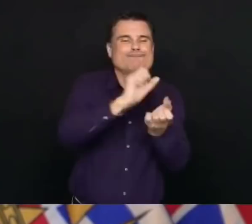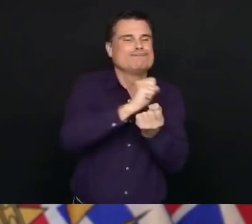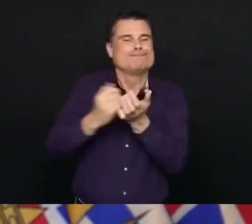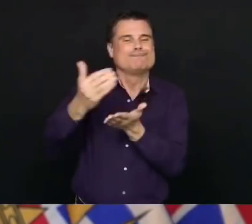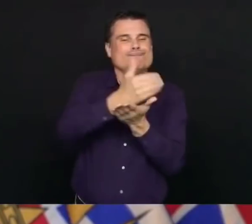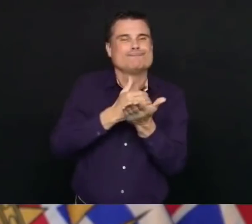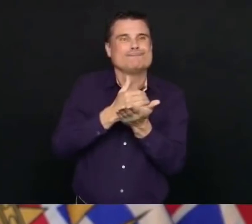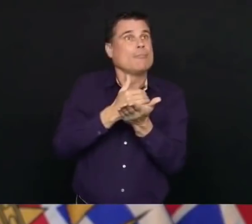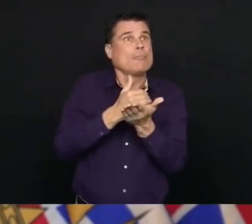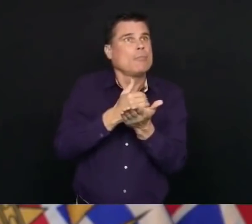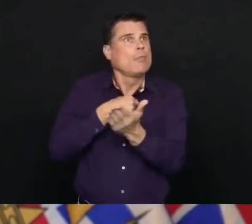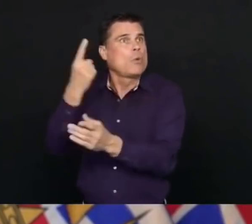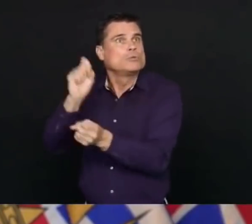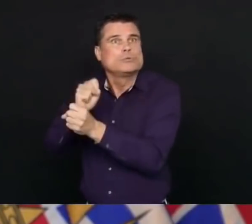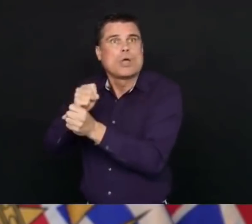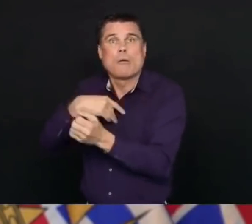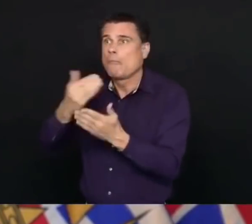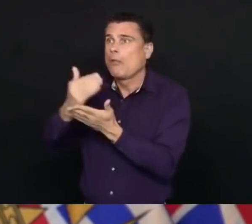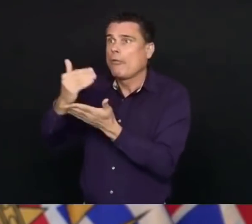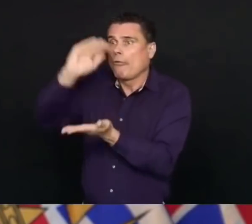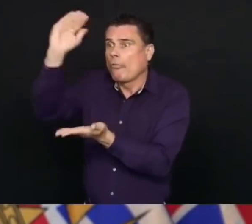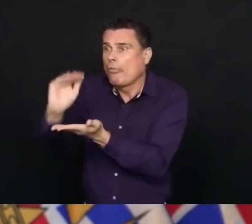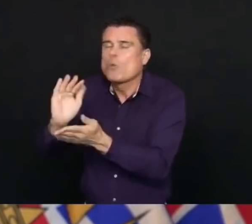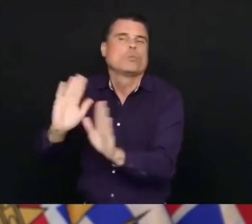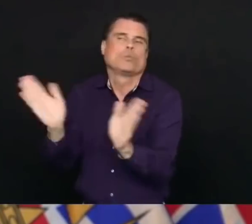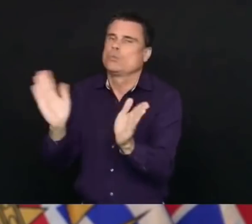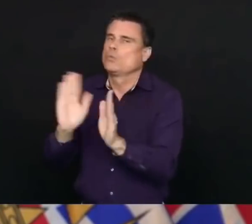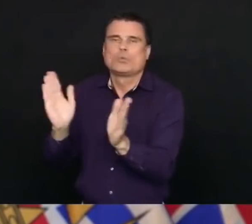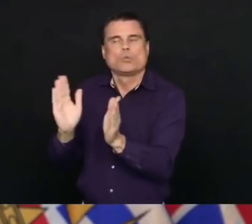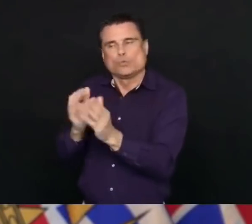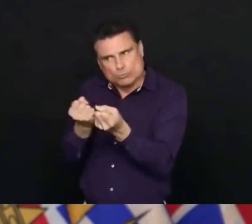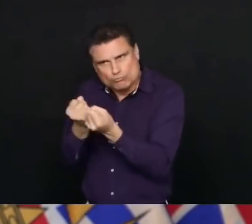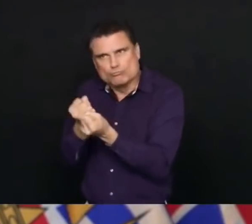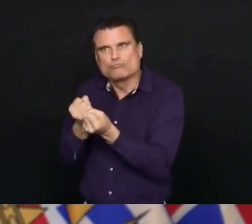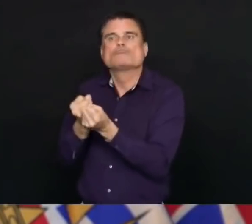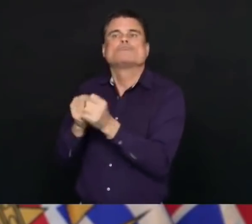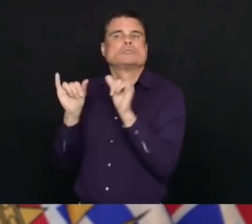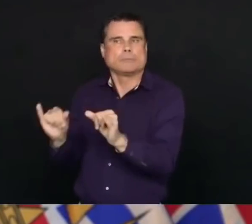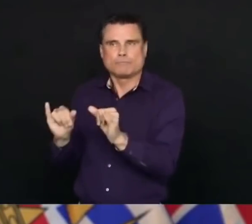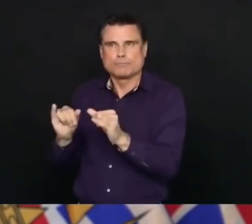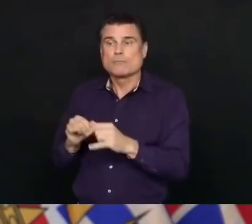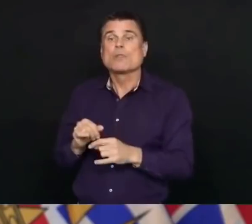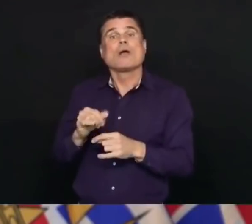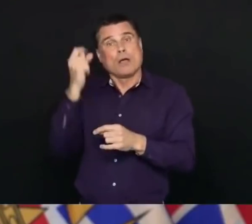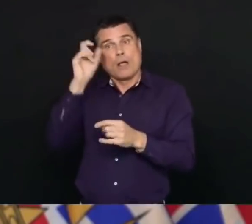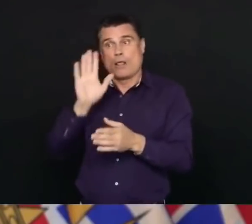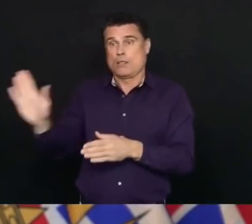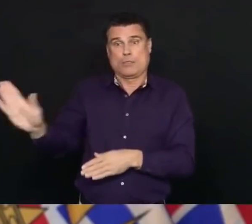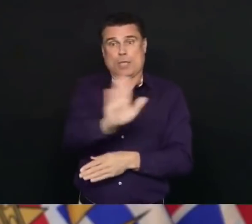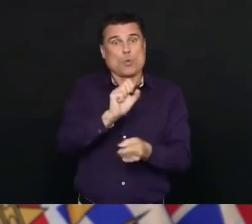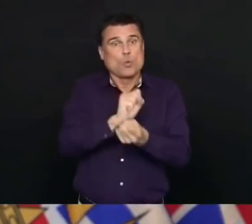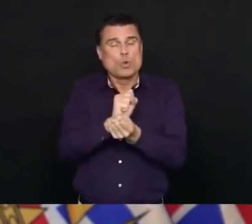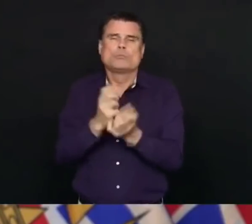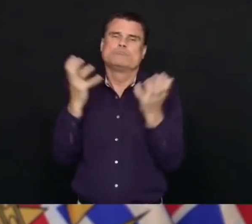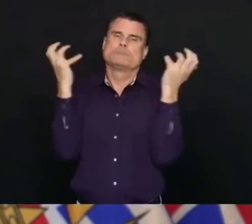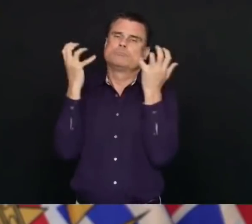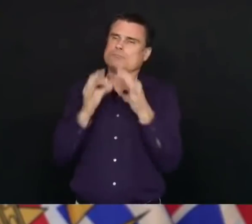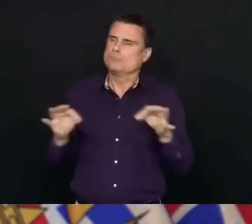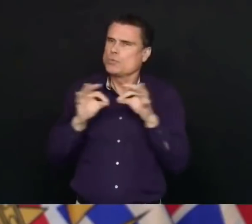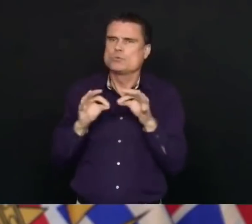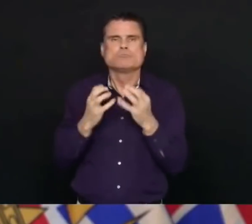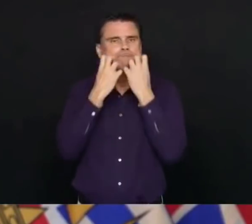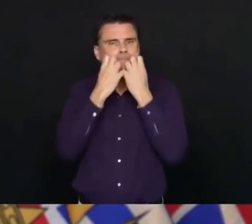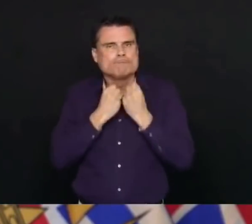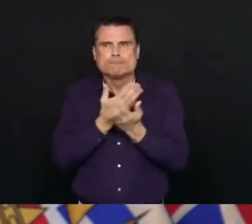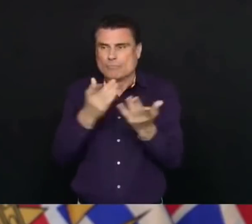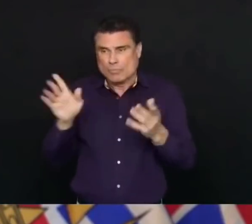to the monumental challenges that we're facing and to do their very best and the very best we can do to protect our